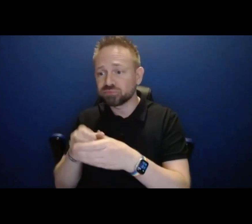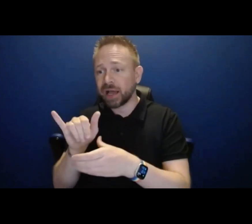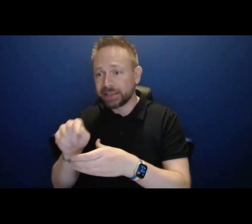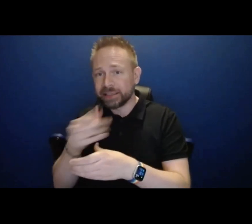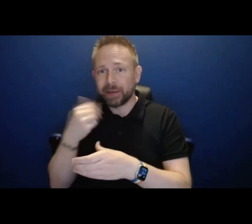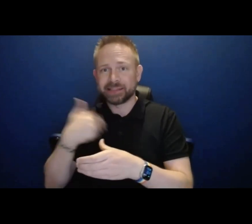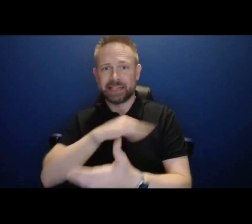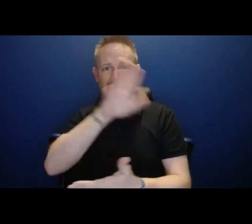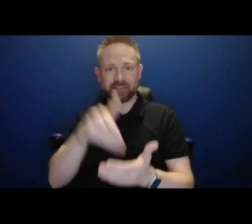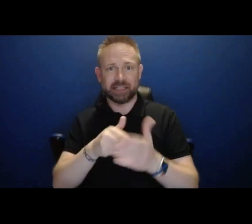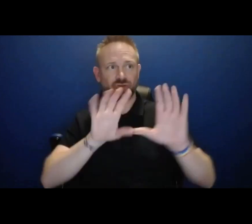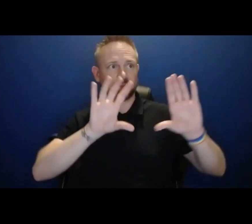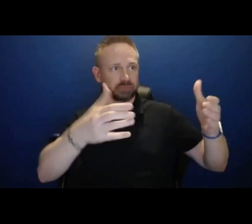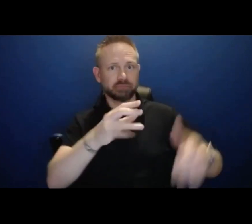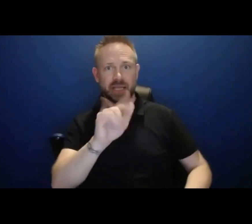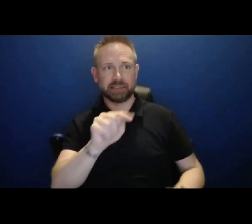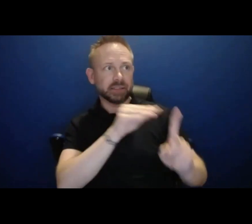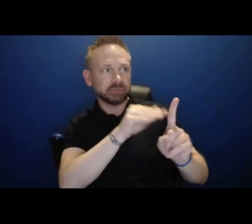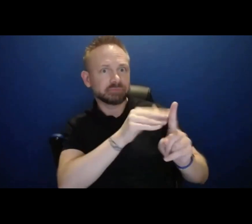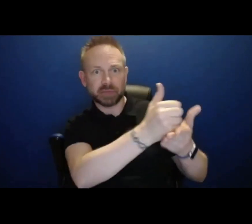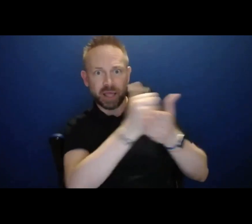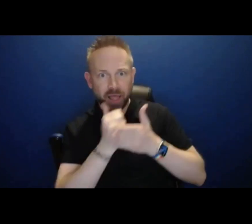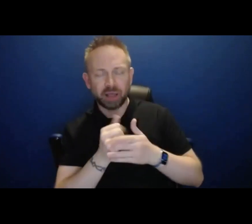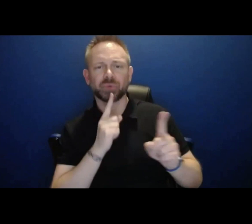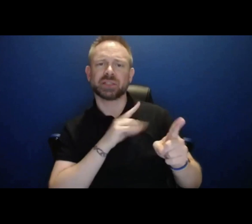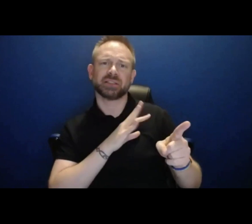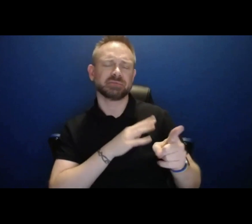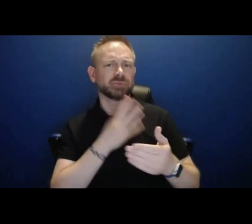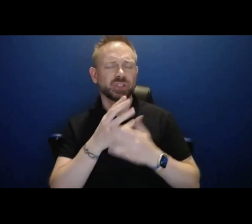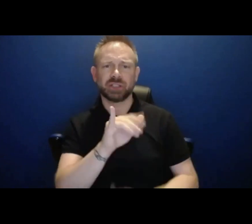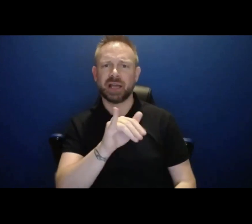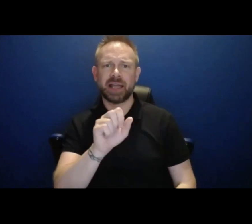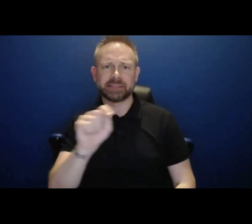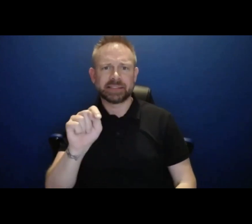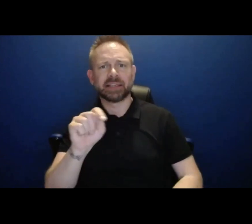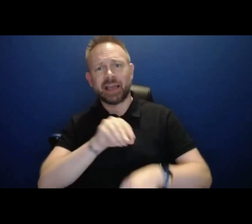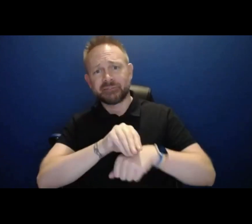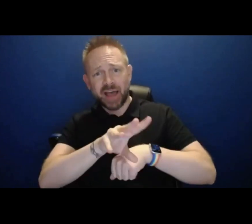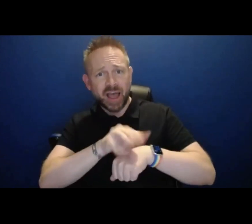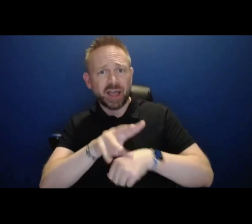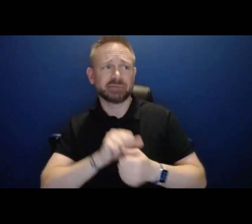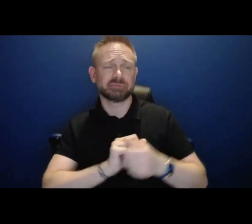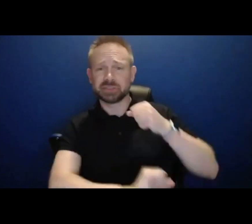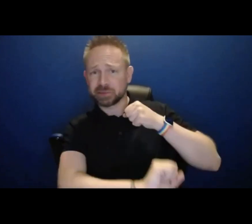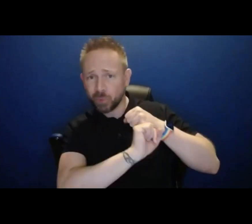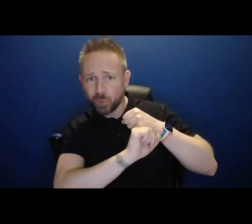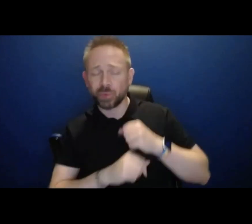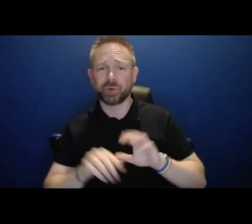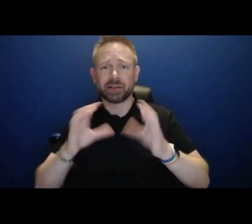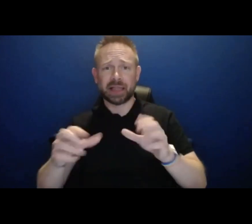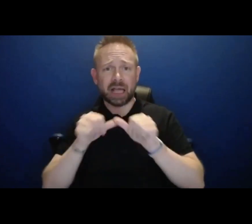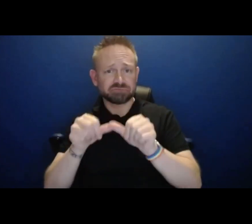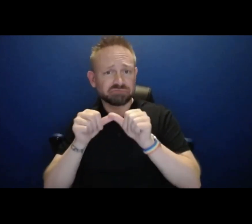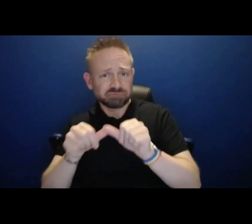we I've really come to value the advice and support that IST provides, which ranges from keeping our classrooms running to our research